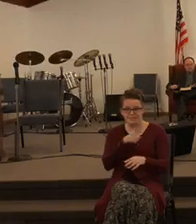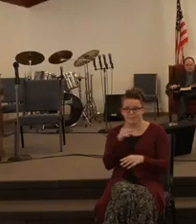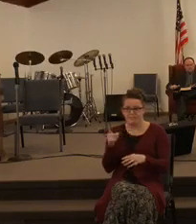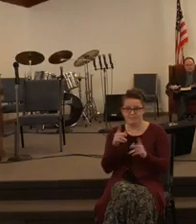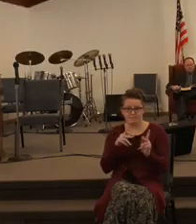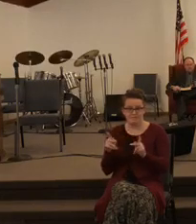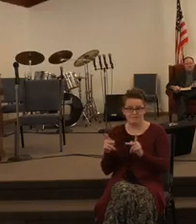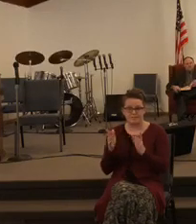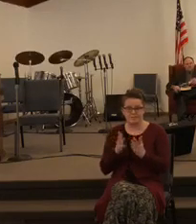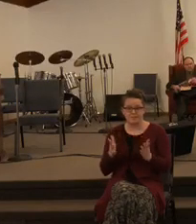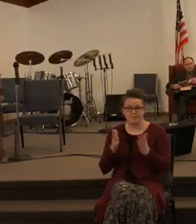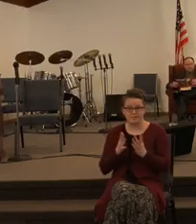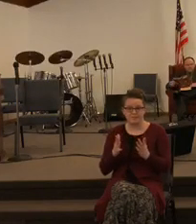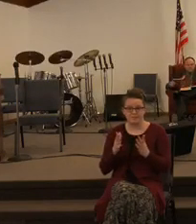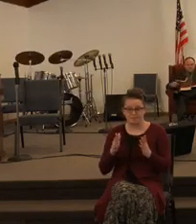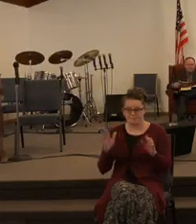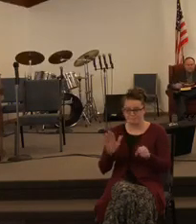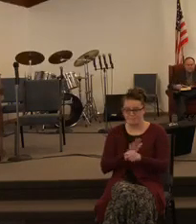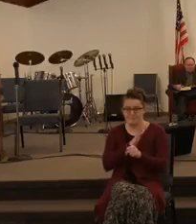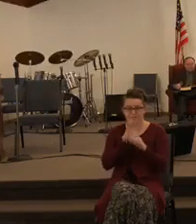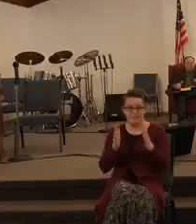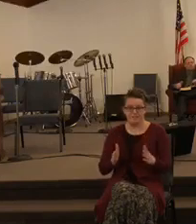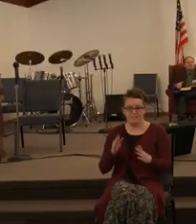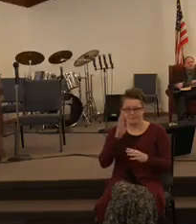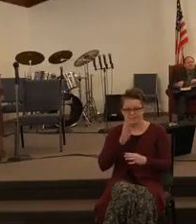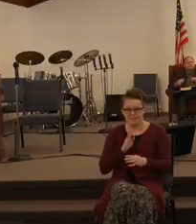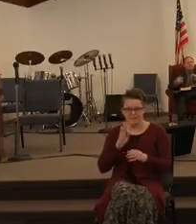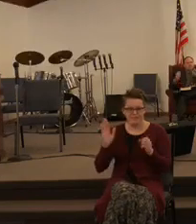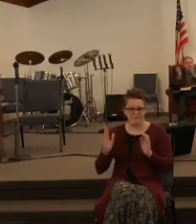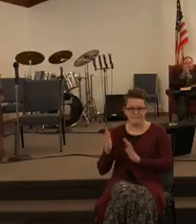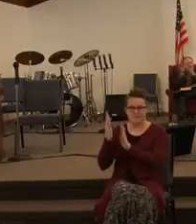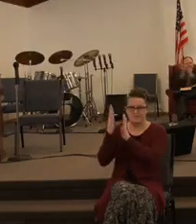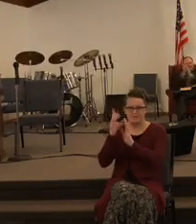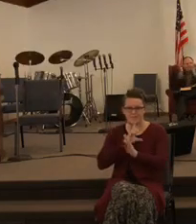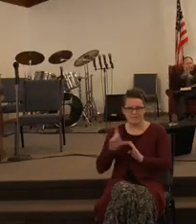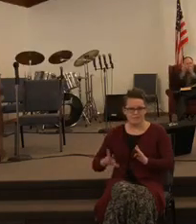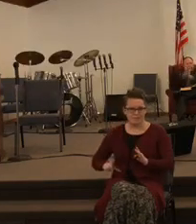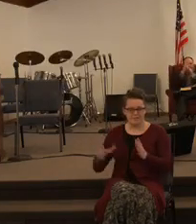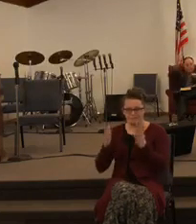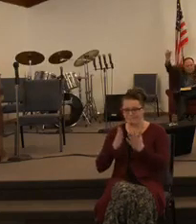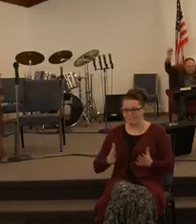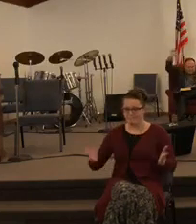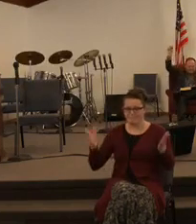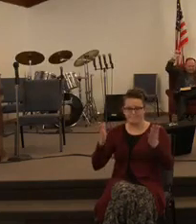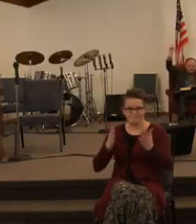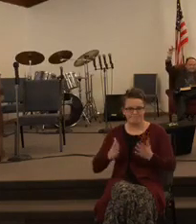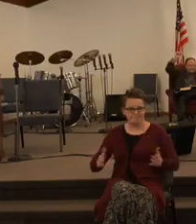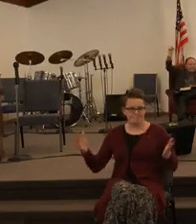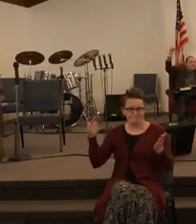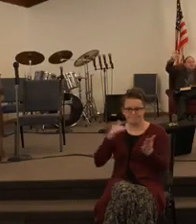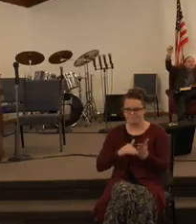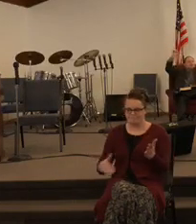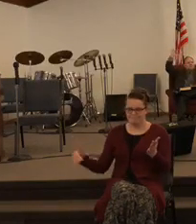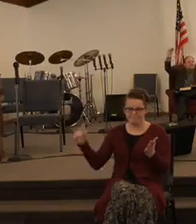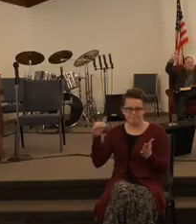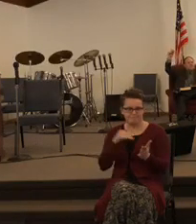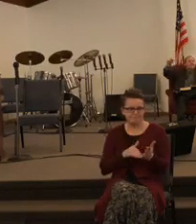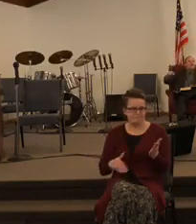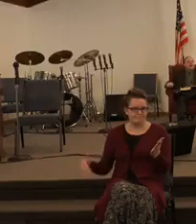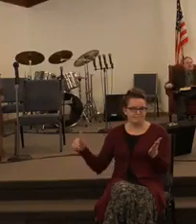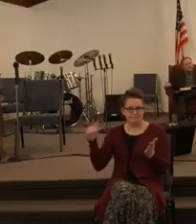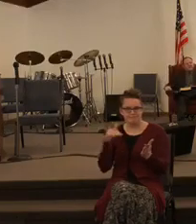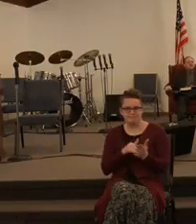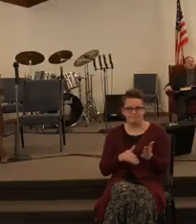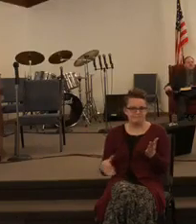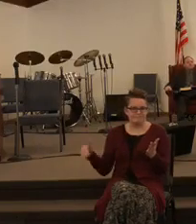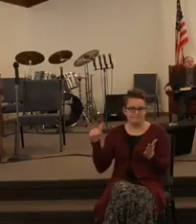the house of the Lord where we can rejoice together the presence of the Lord has been here service after service after service